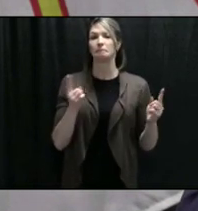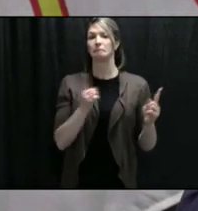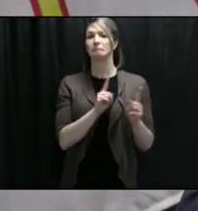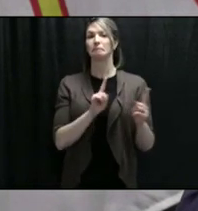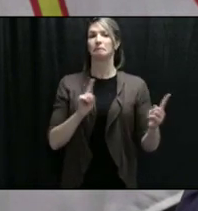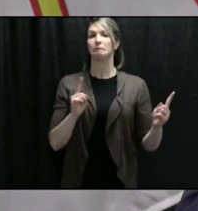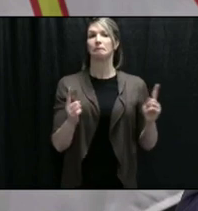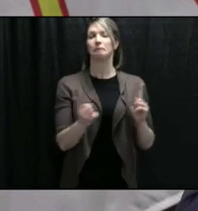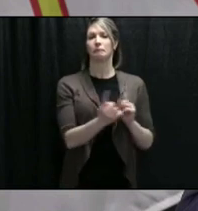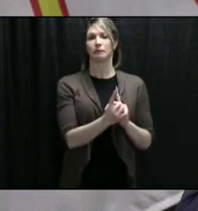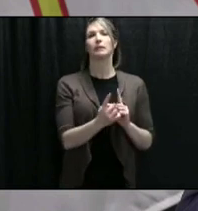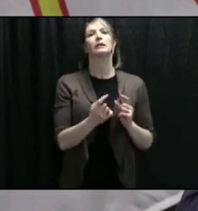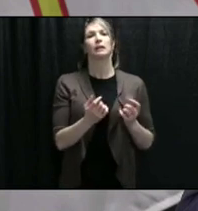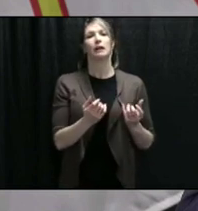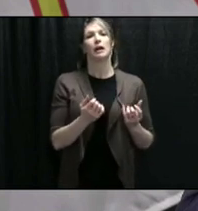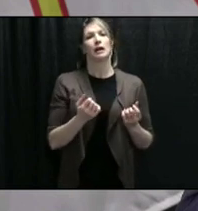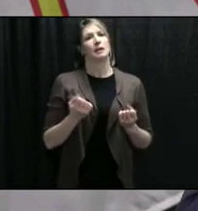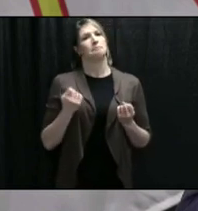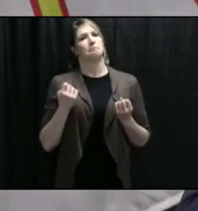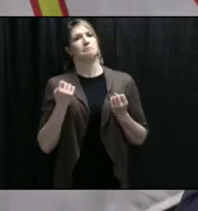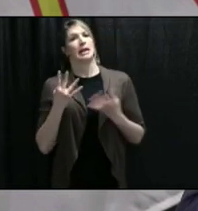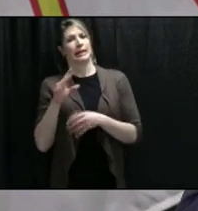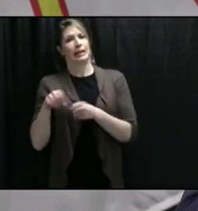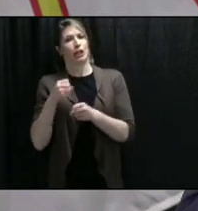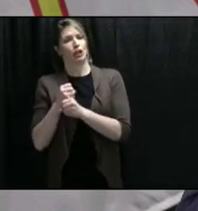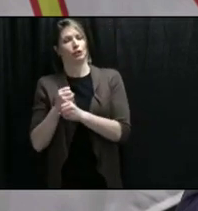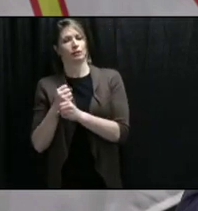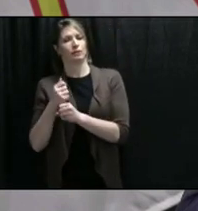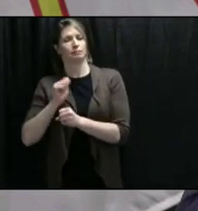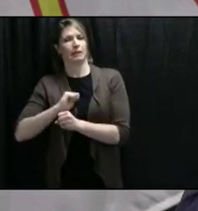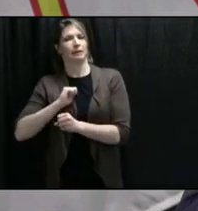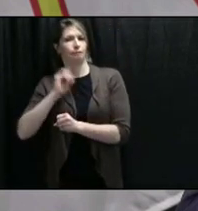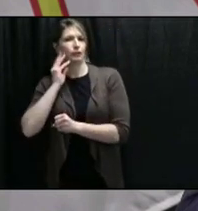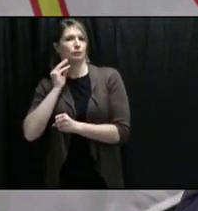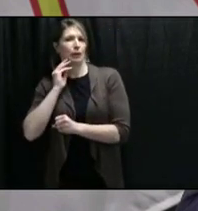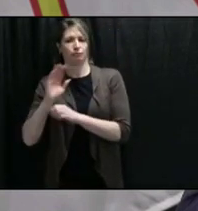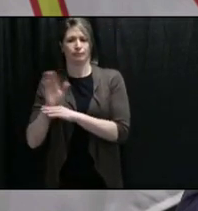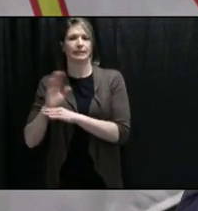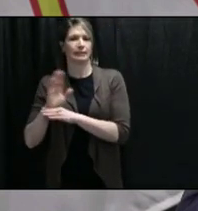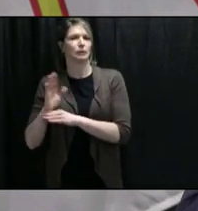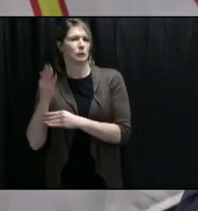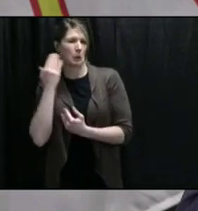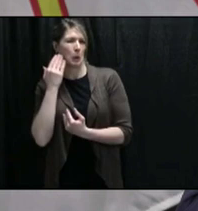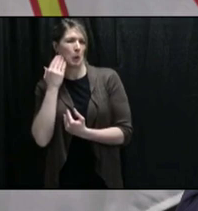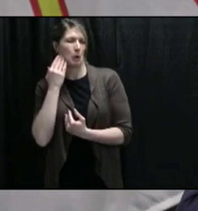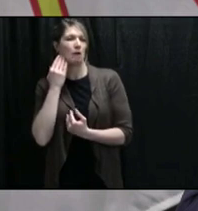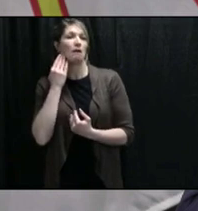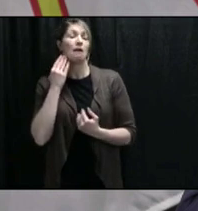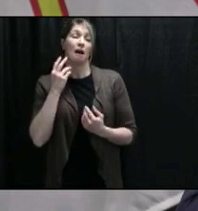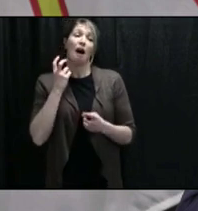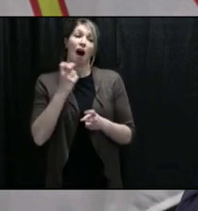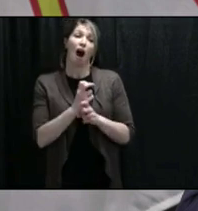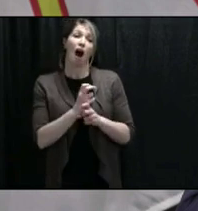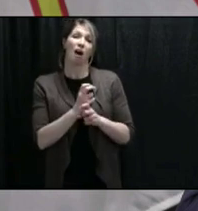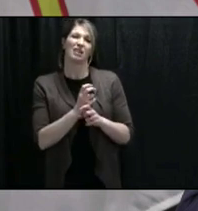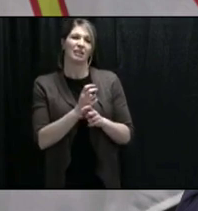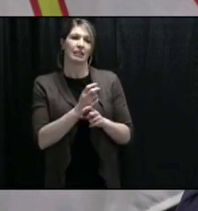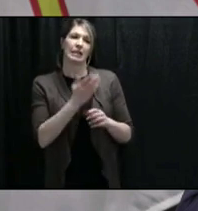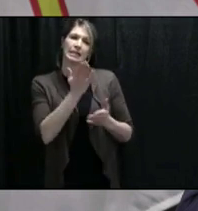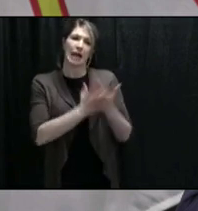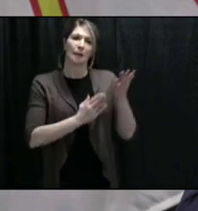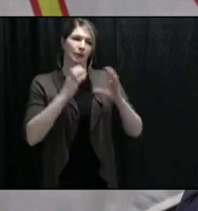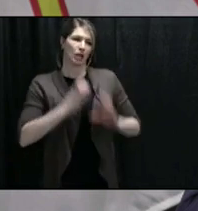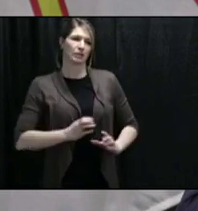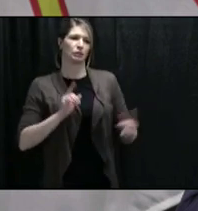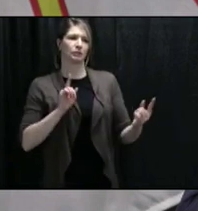I spent quite a number of years in retail, so, you know, most times you don't have to, you know, deal with unruly customers. But from time to time, some of the